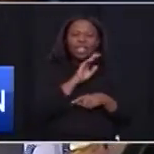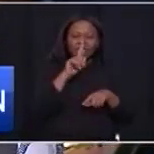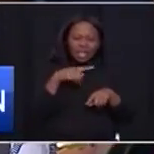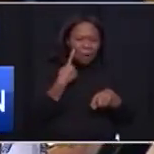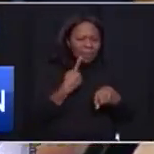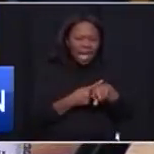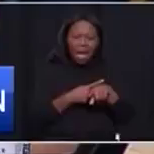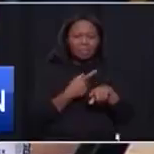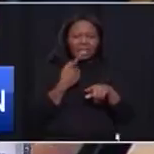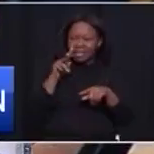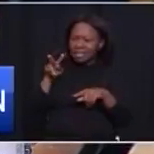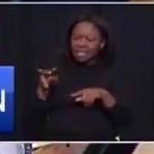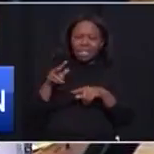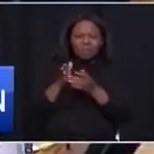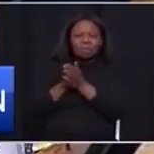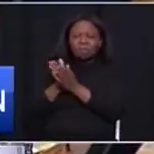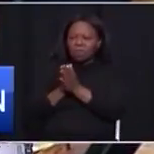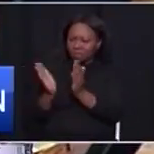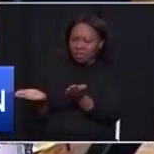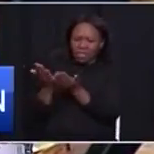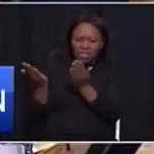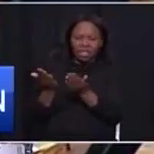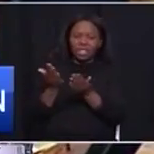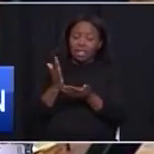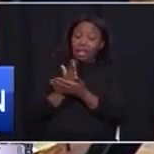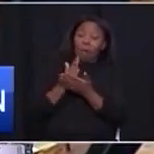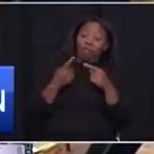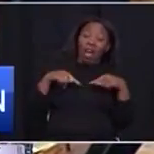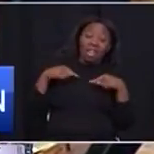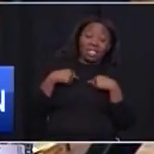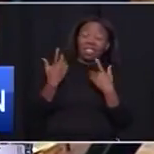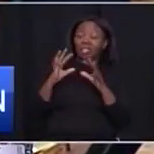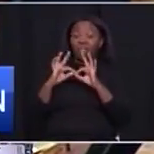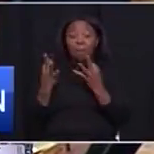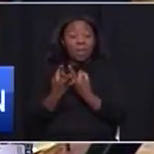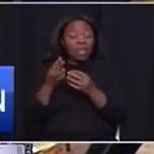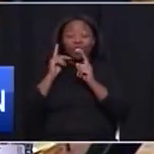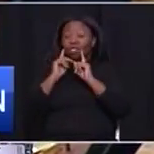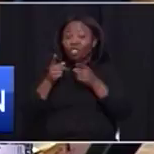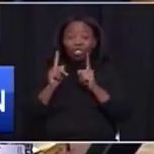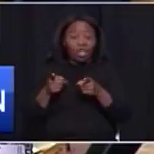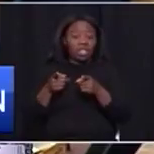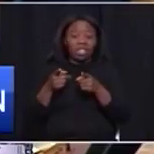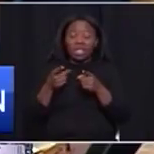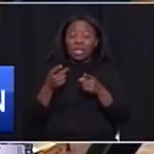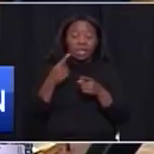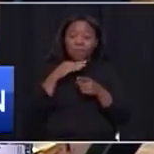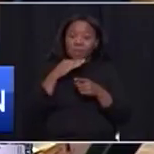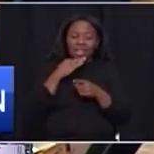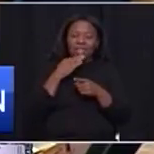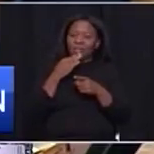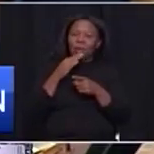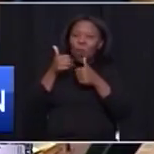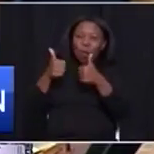that was cultivated in them by some of us in family and teachers who just think you are not good in